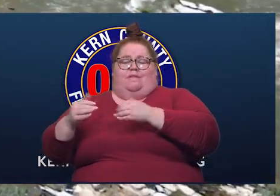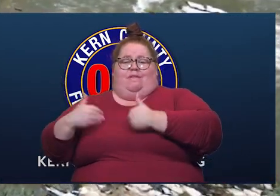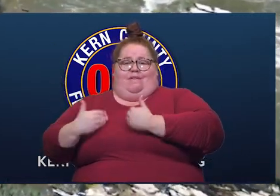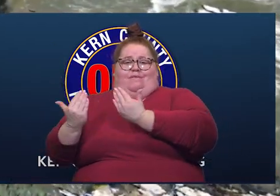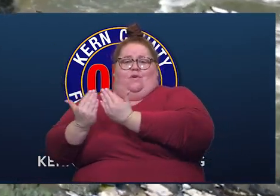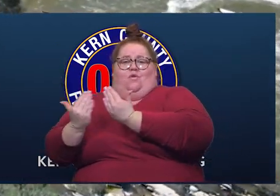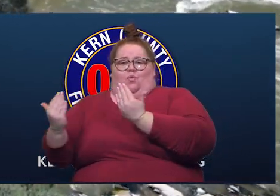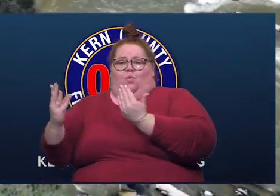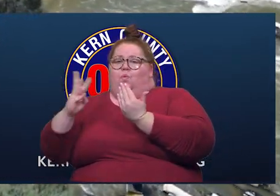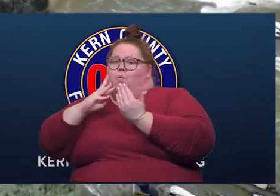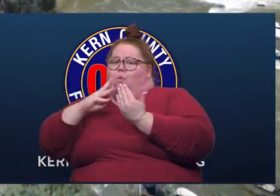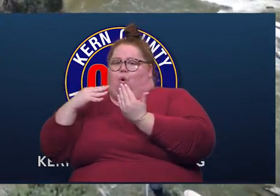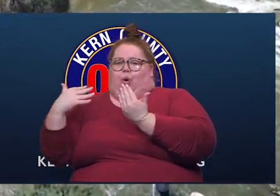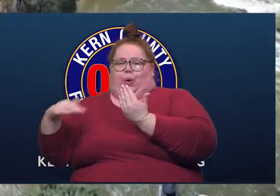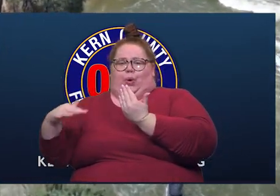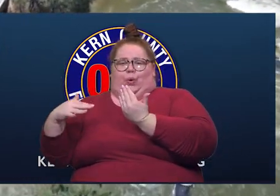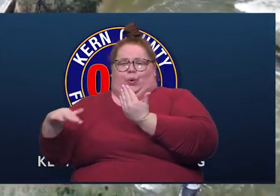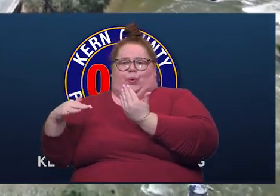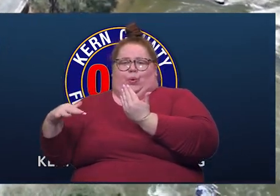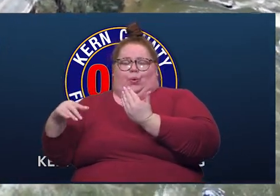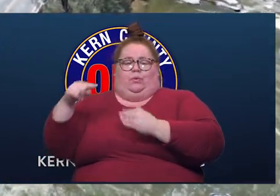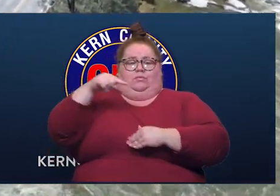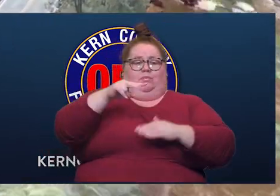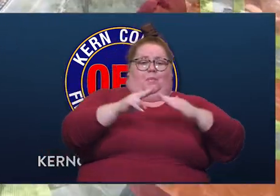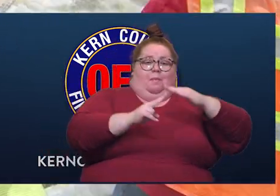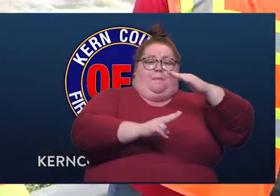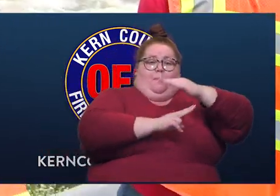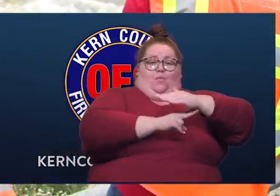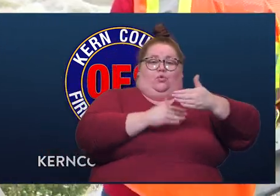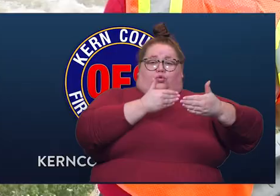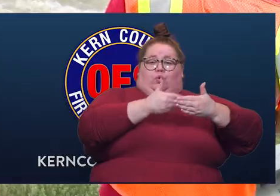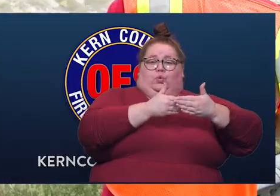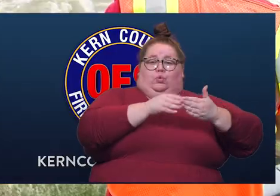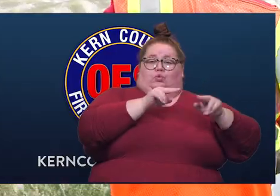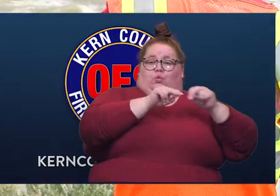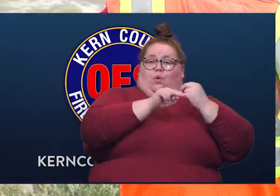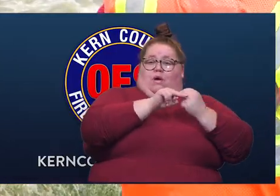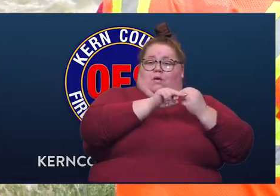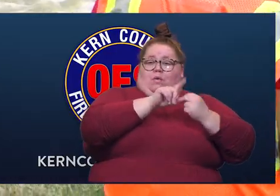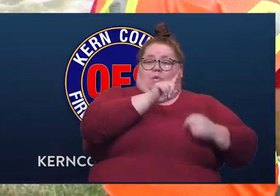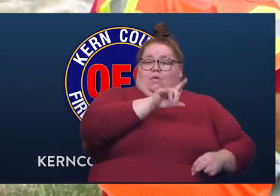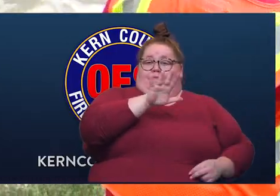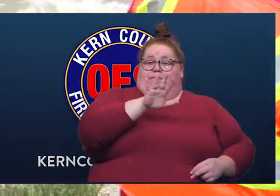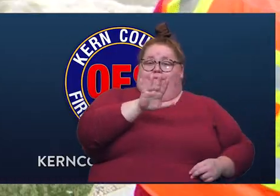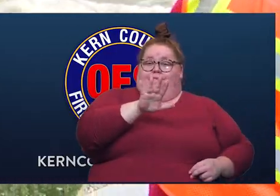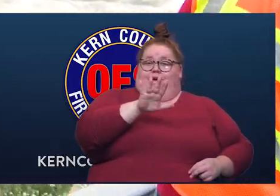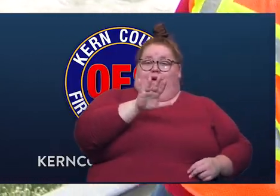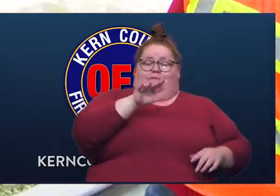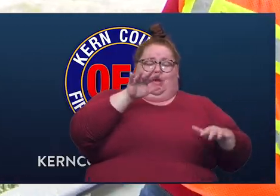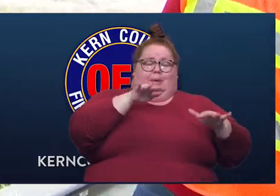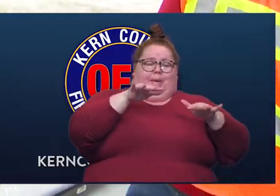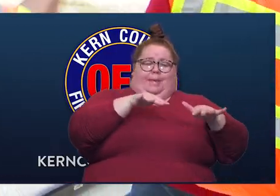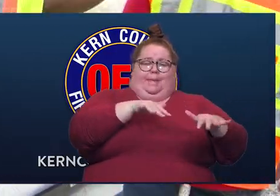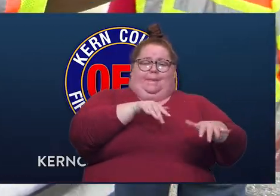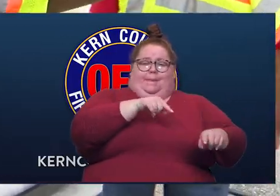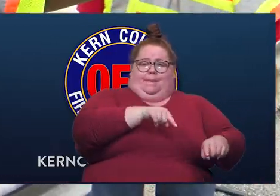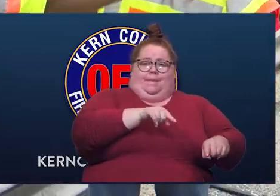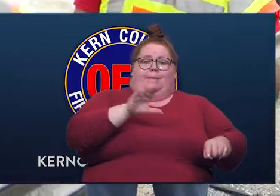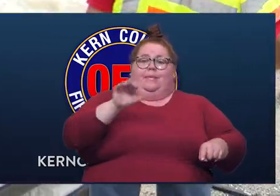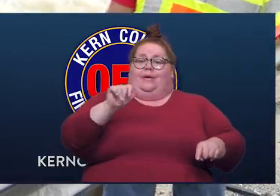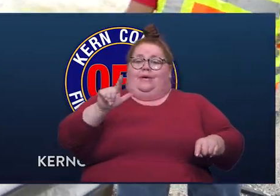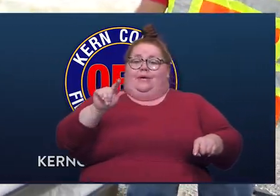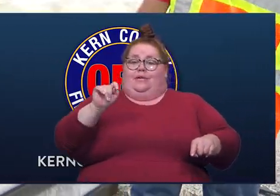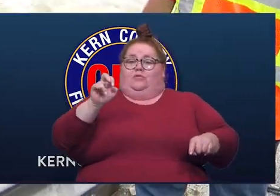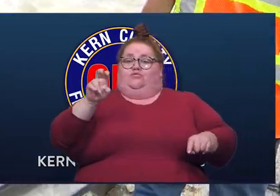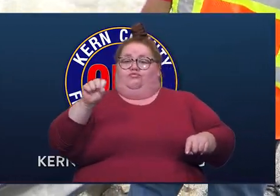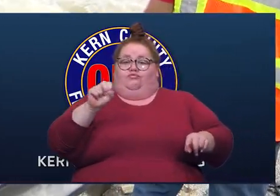so one of the bridges is right on 155, just downstream from where we are right now. Caltrans continues to monitor